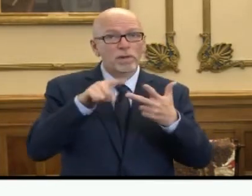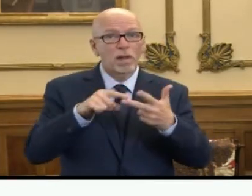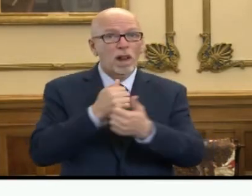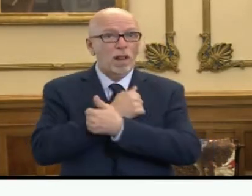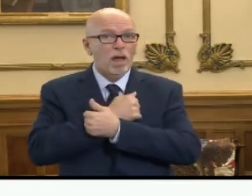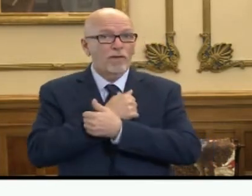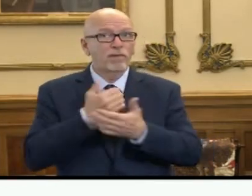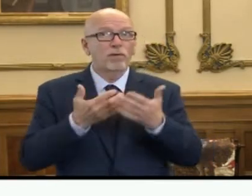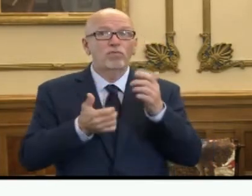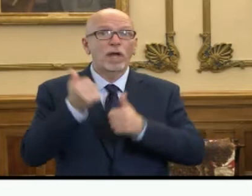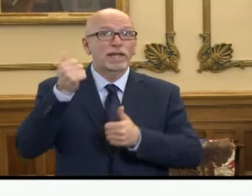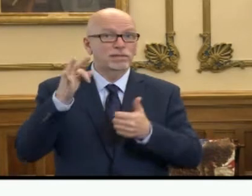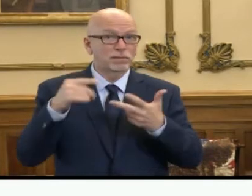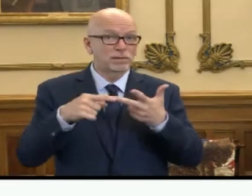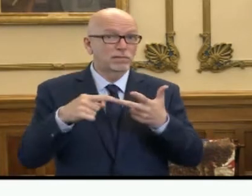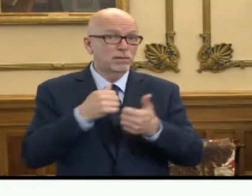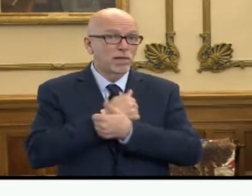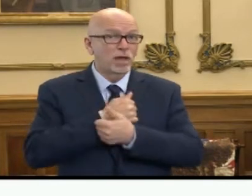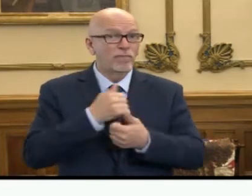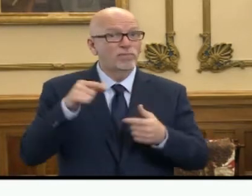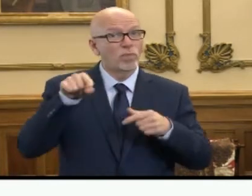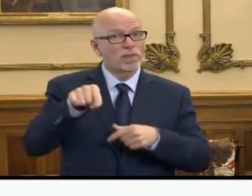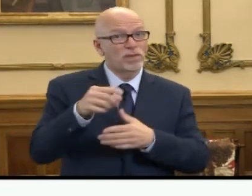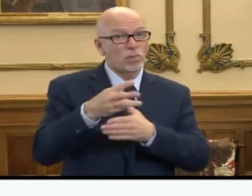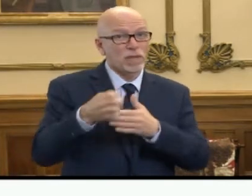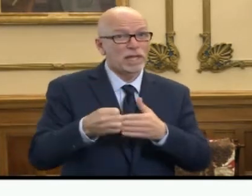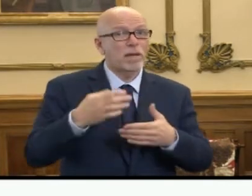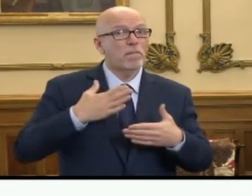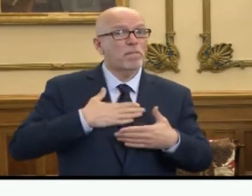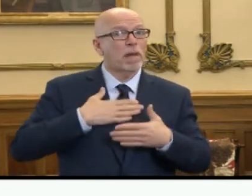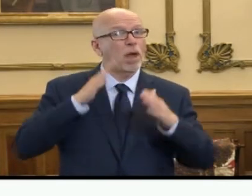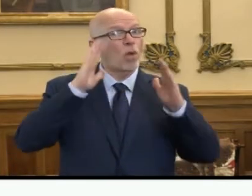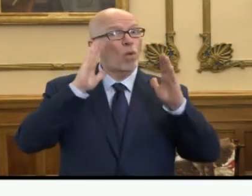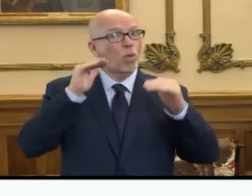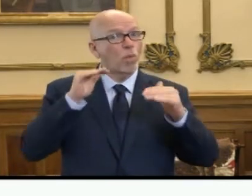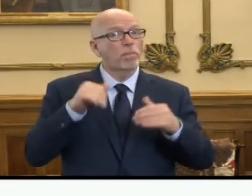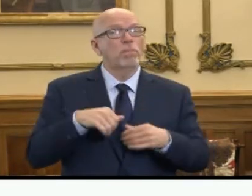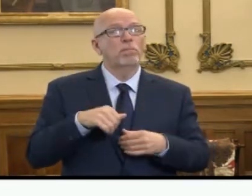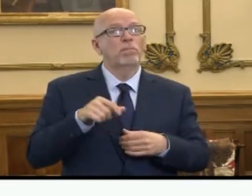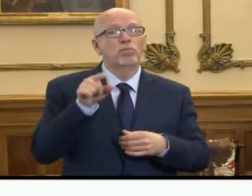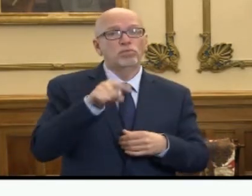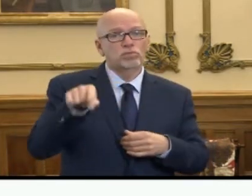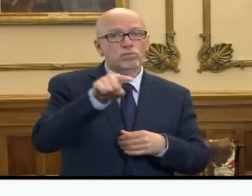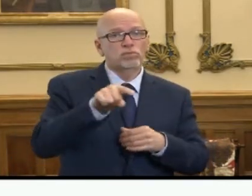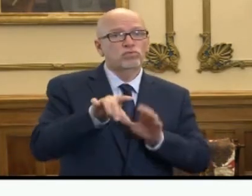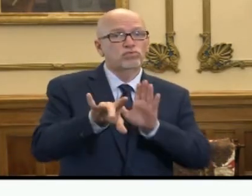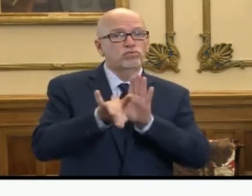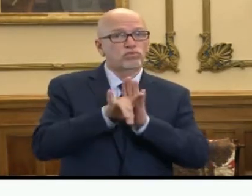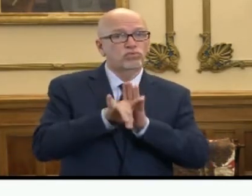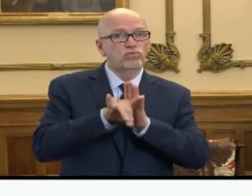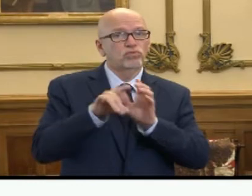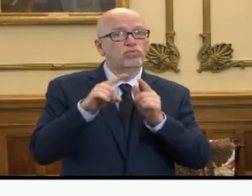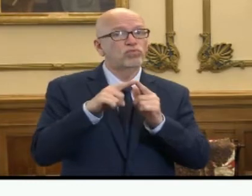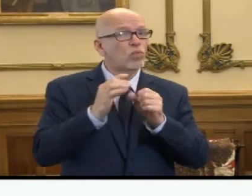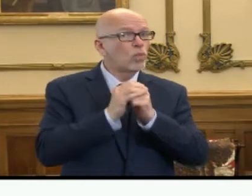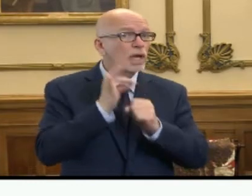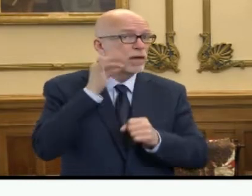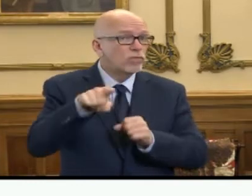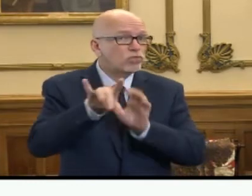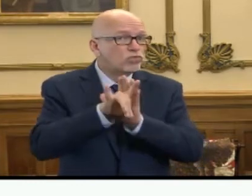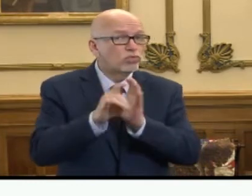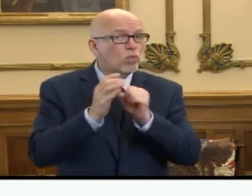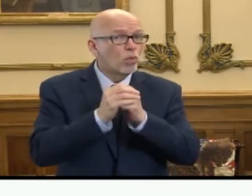And so on this weekend, it is my hope that we choose to worship, those who do choose to worship,